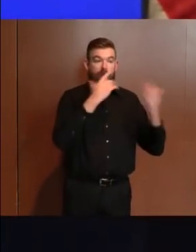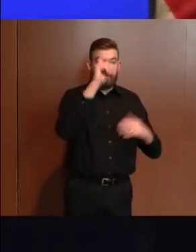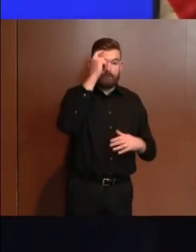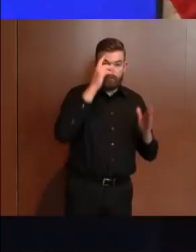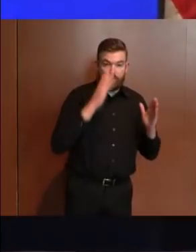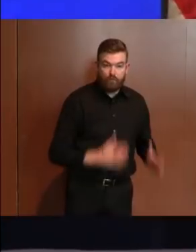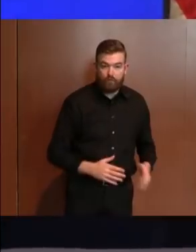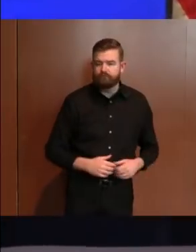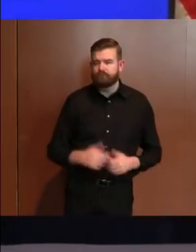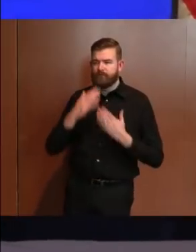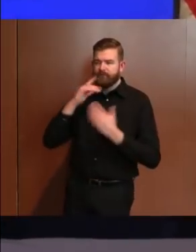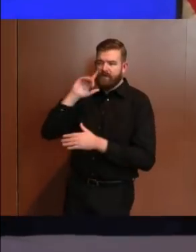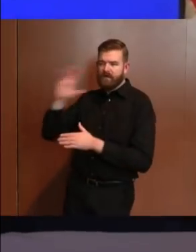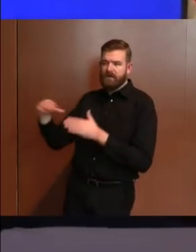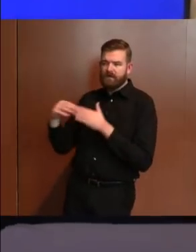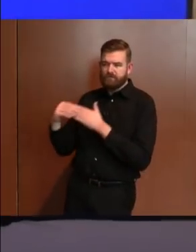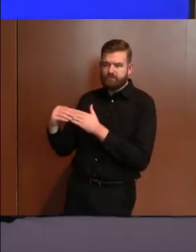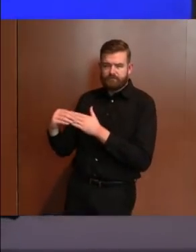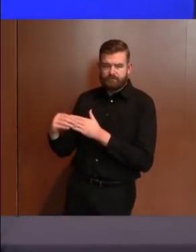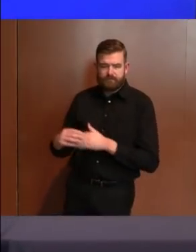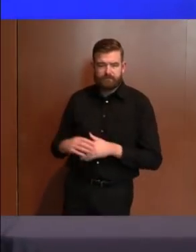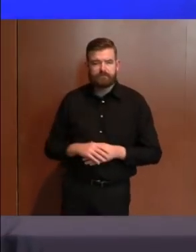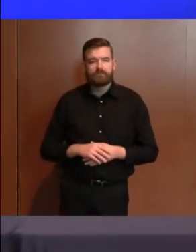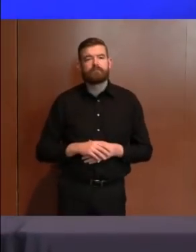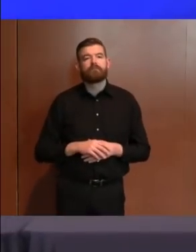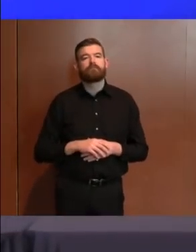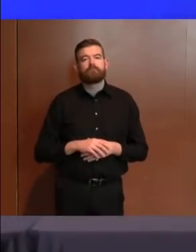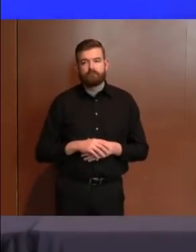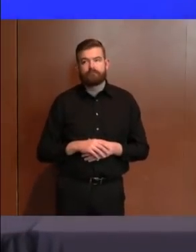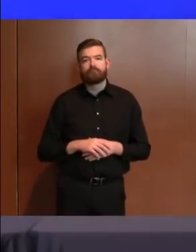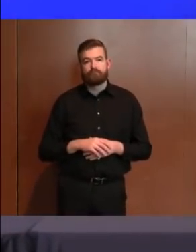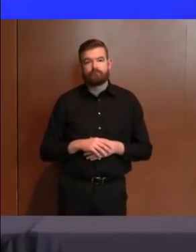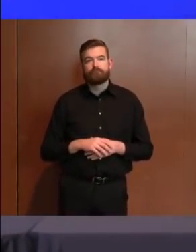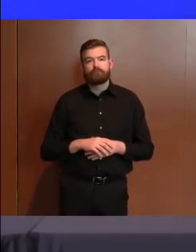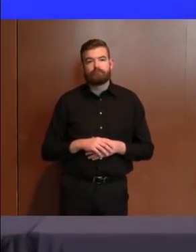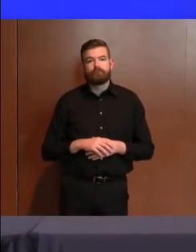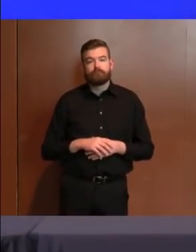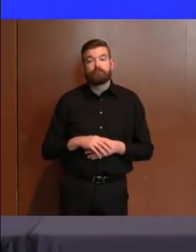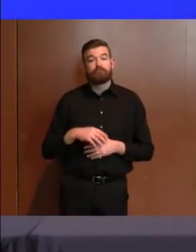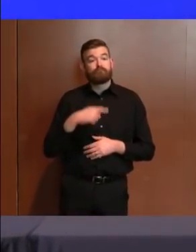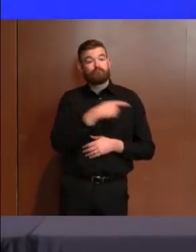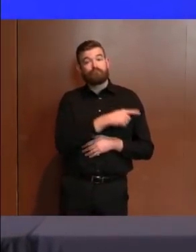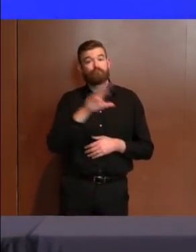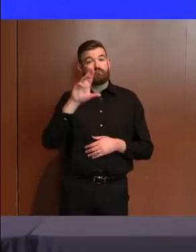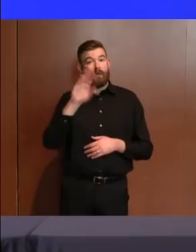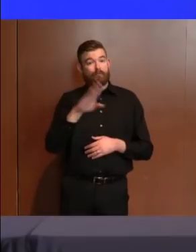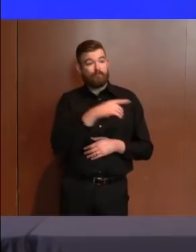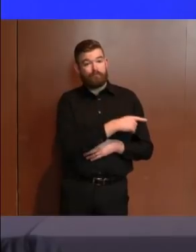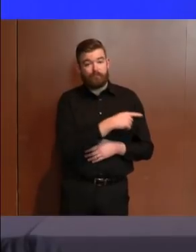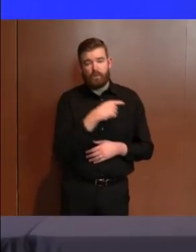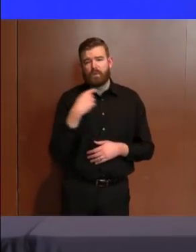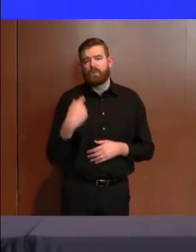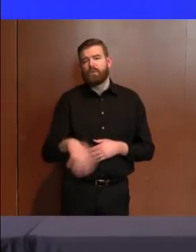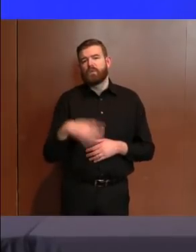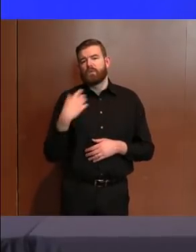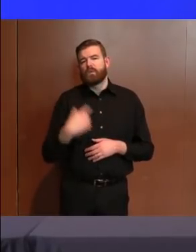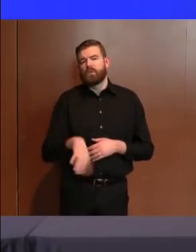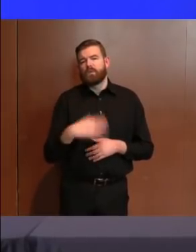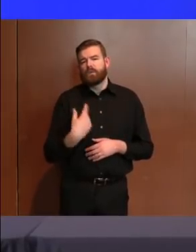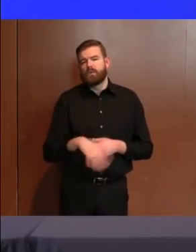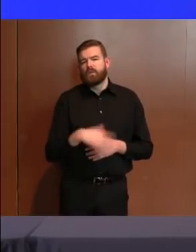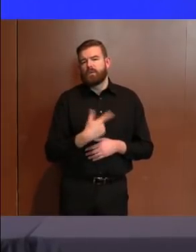every day, but certainly these days. You know, Rob has got deep, firstly, he's an organized labor family guy.